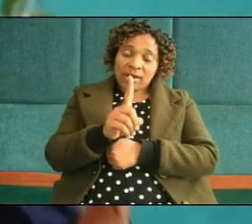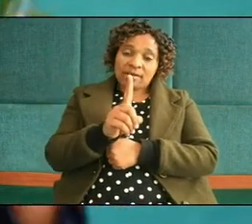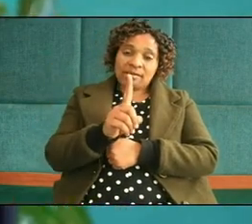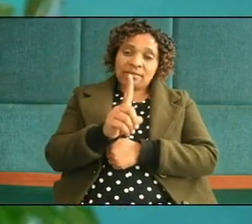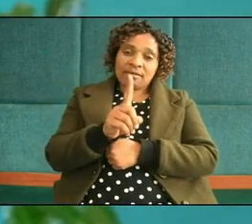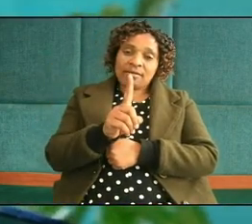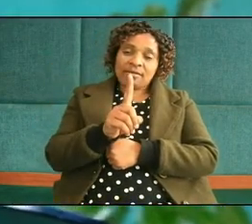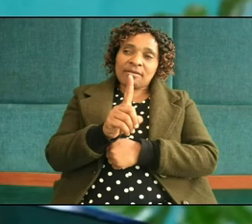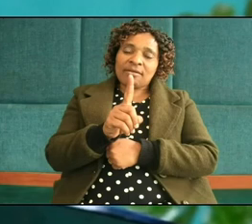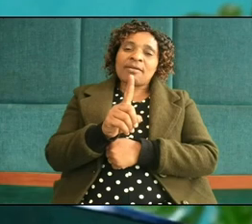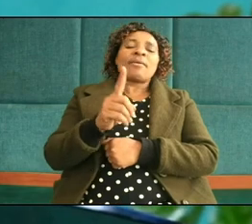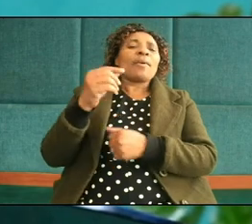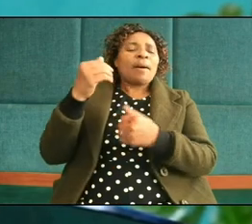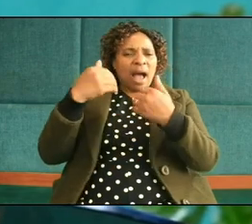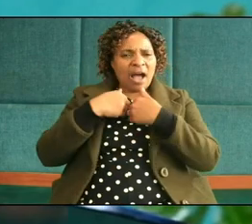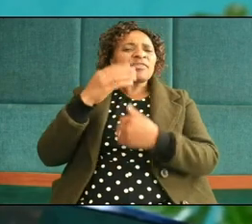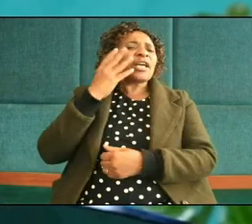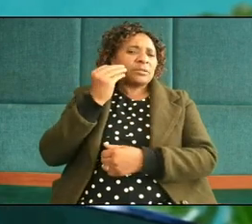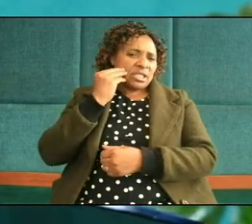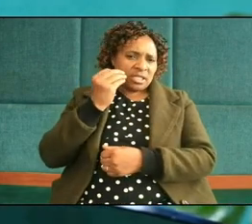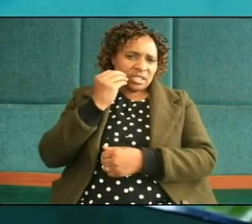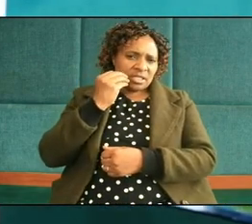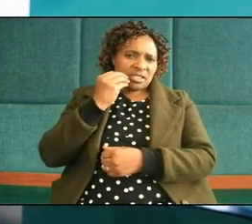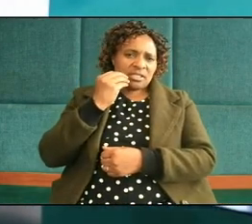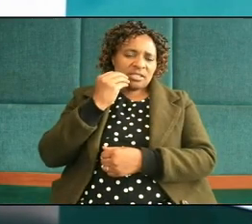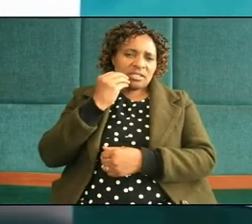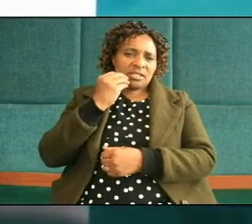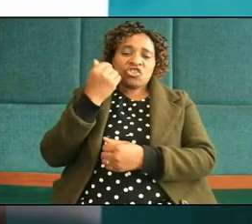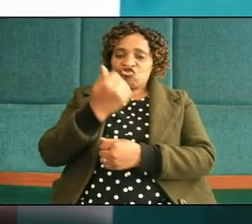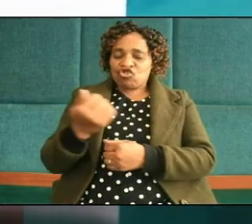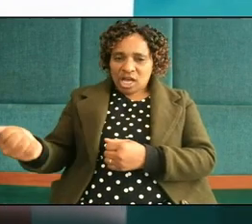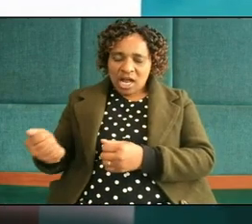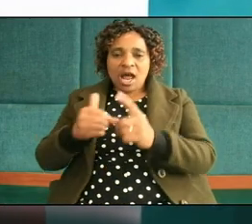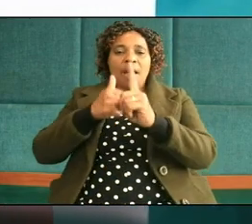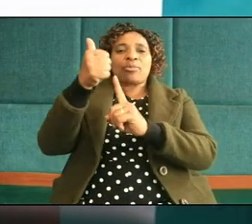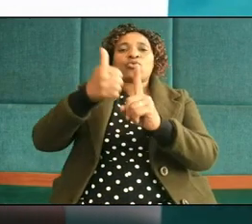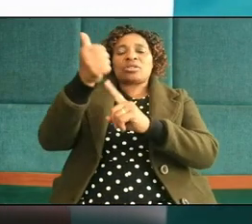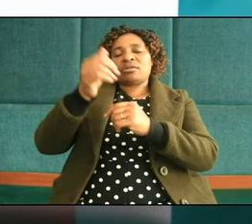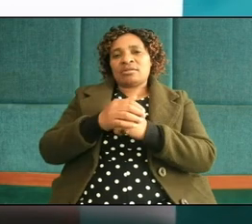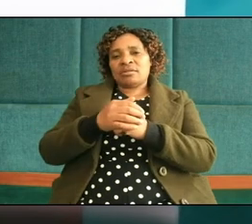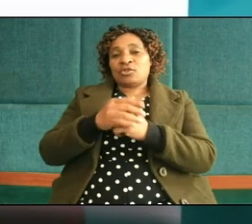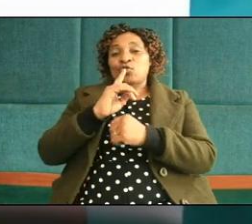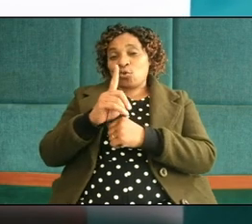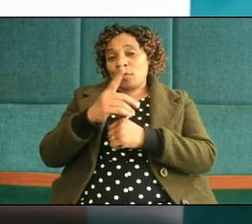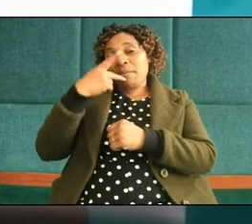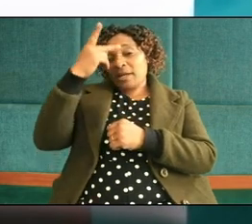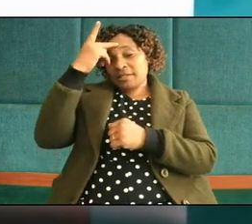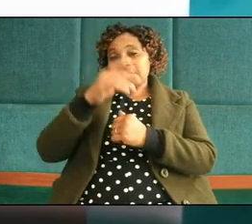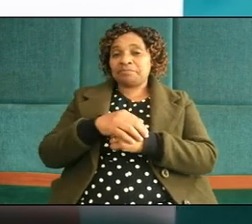will experience childhood abuse so parents